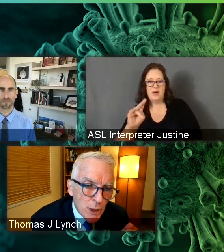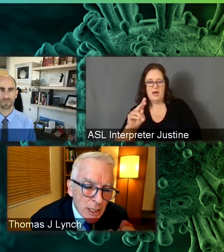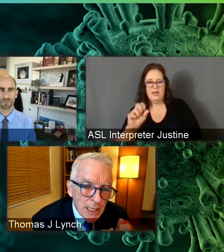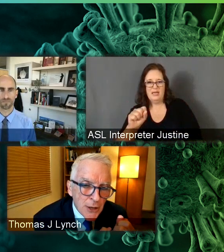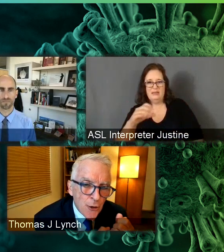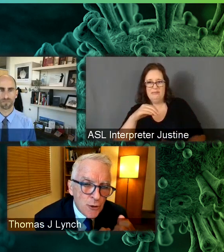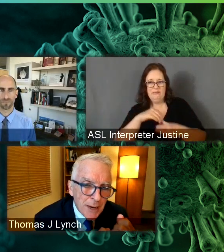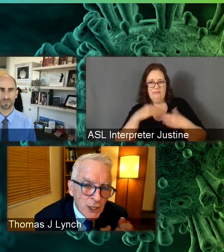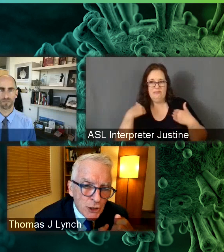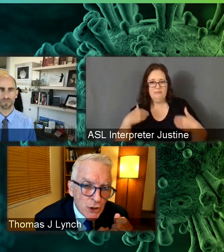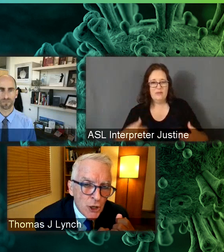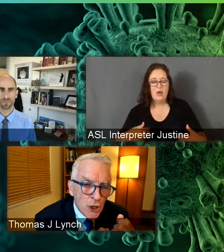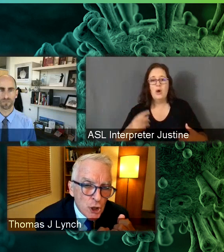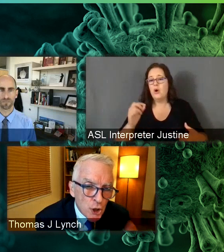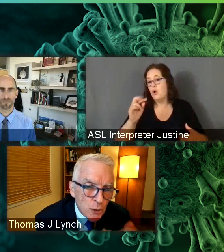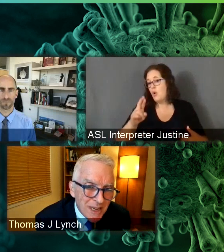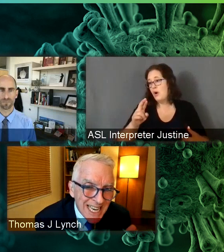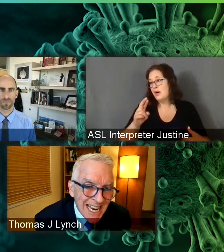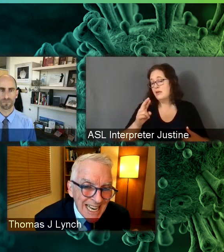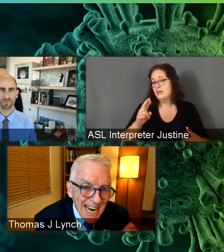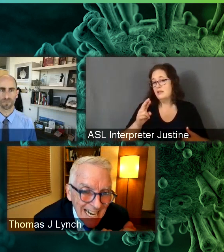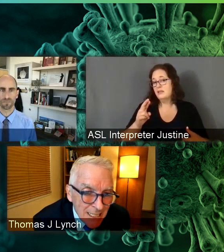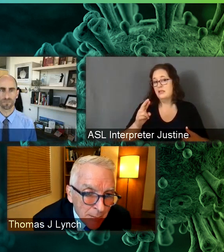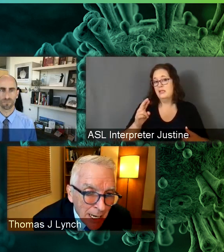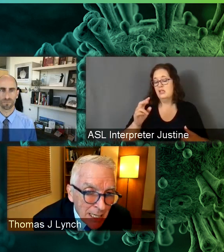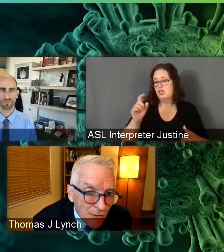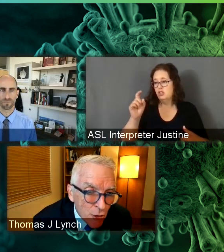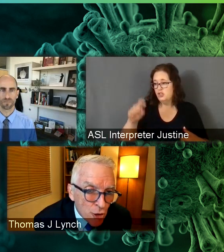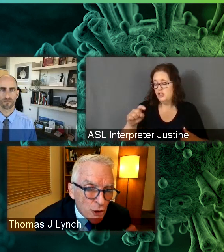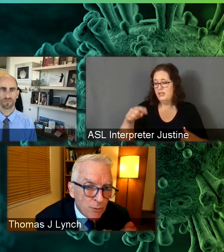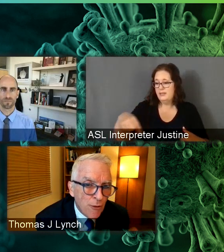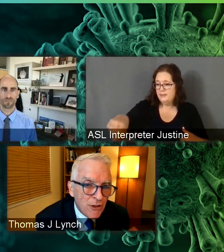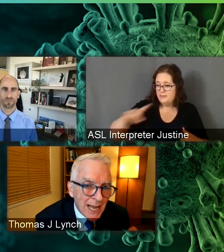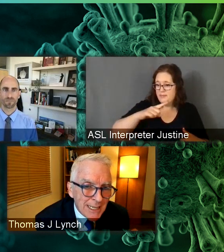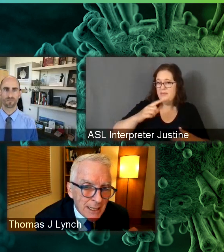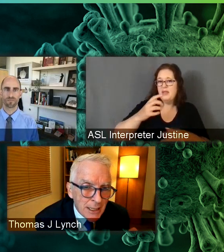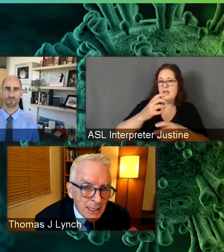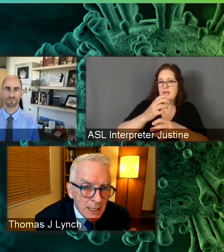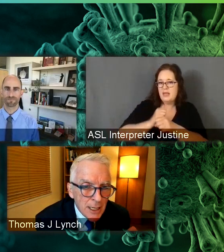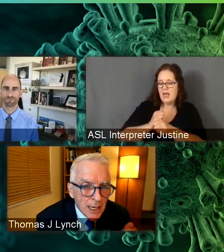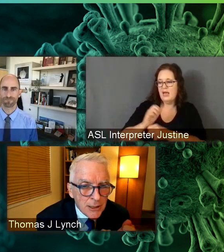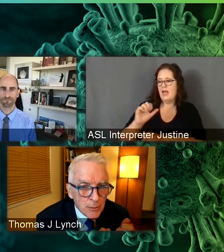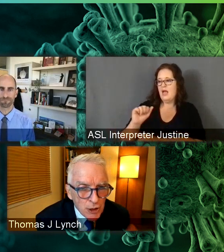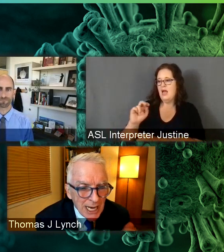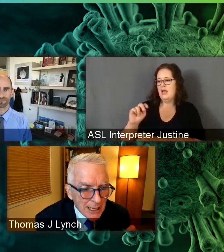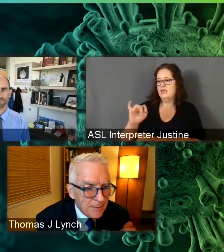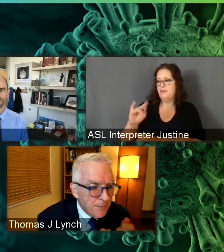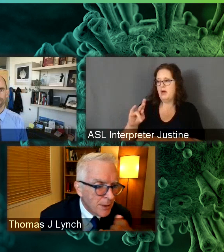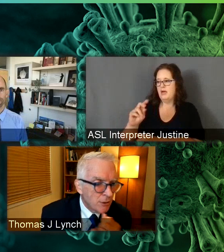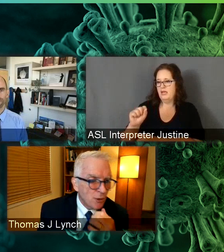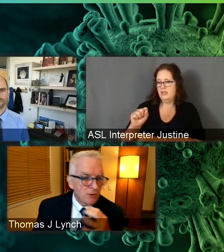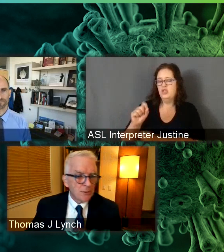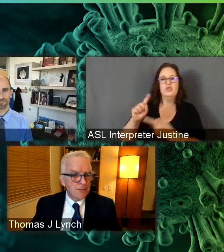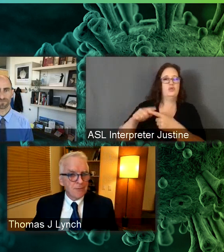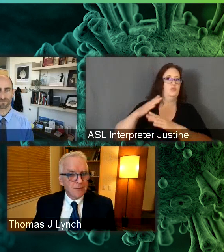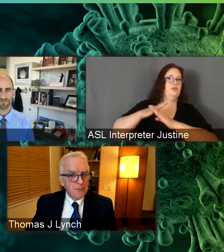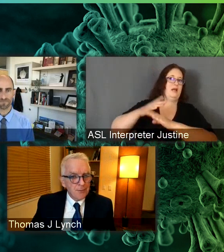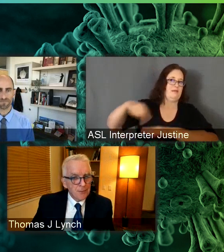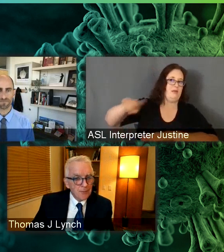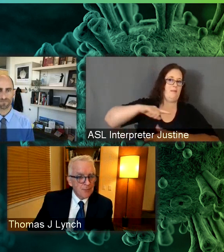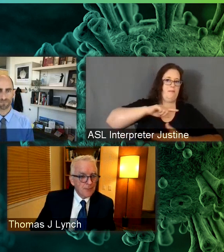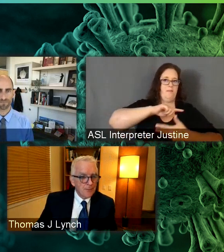therapeutically that those patients should be getting antibody infusions prophylactically to protect them? Trevor?